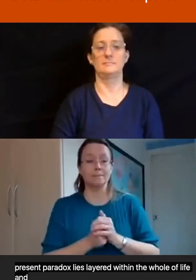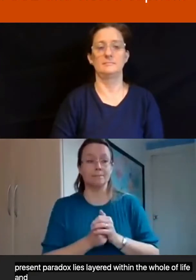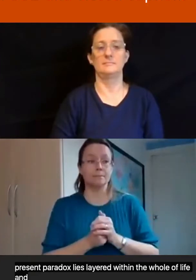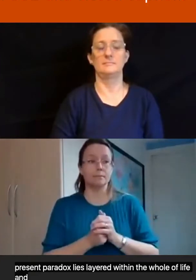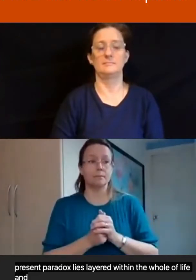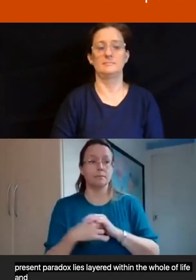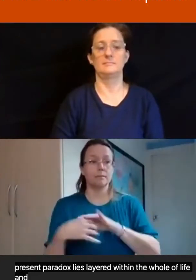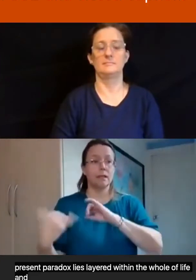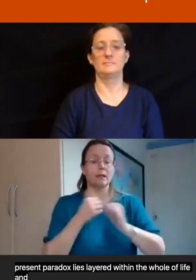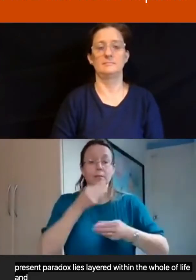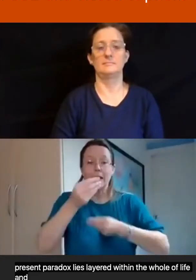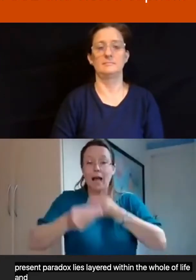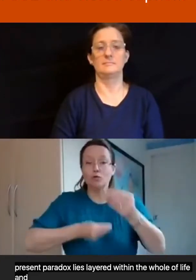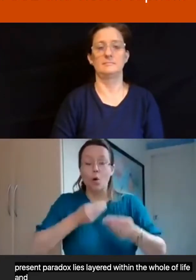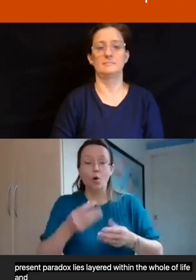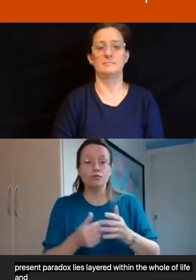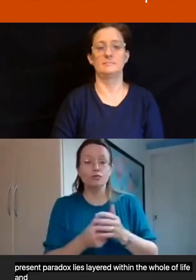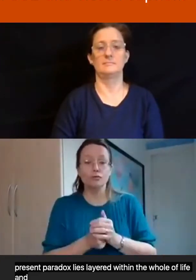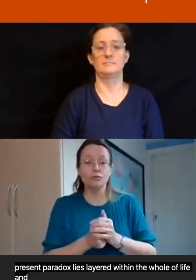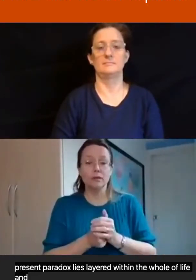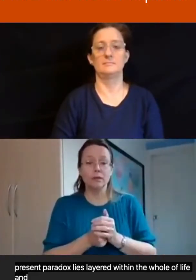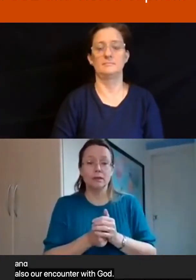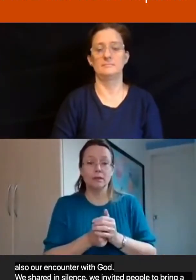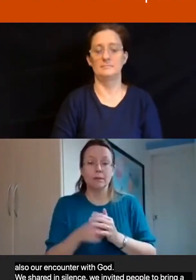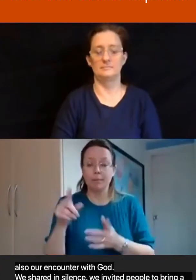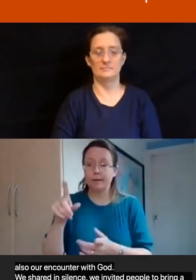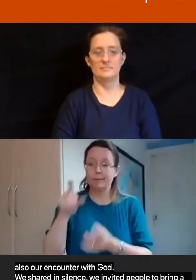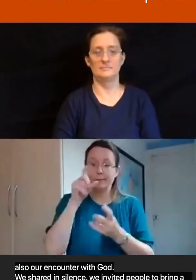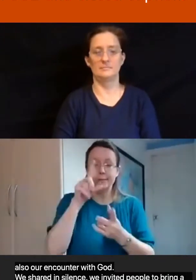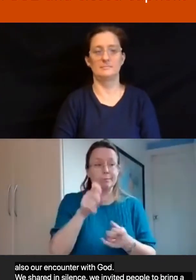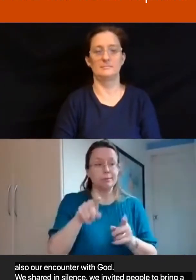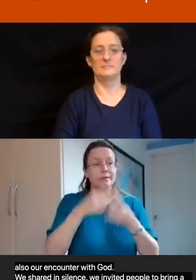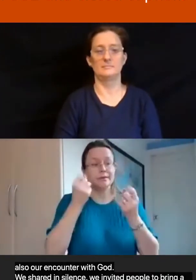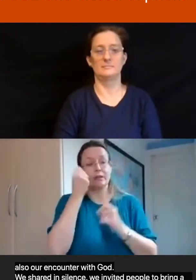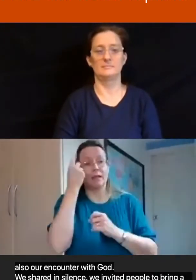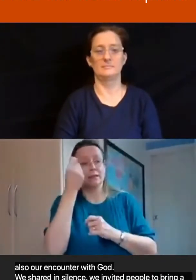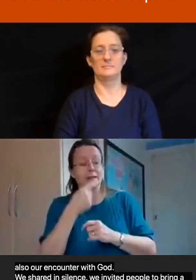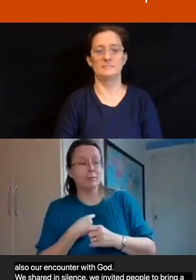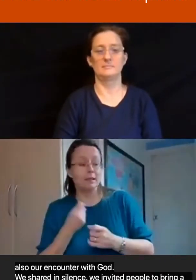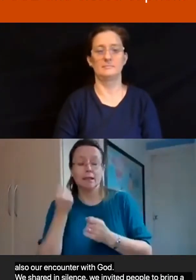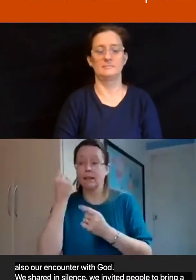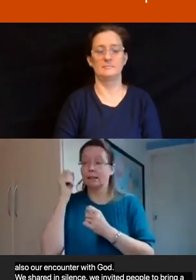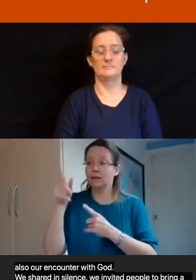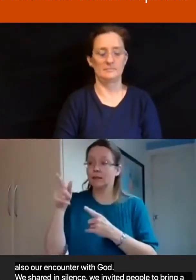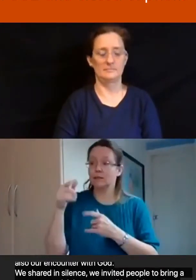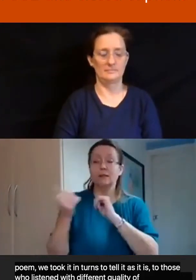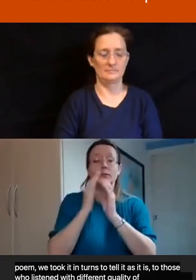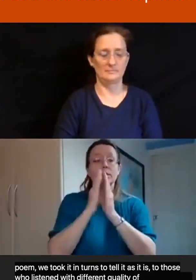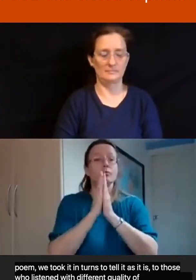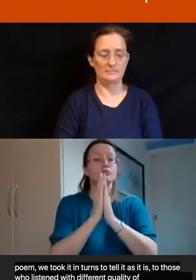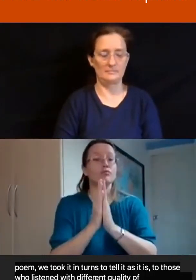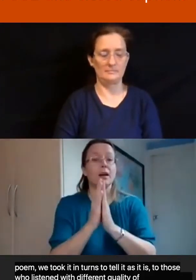is to those who listened with a different quality of understanding. We prayed simply and briefly